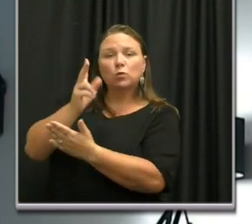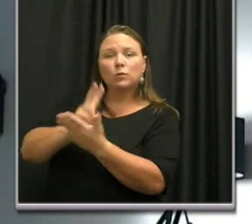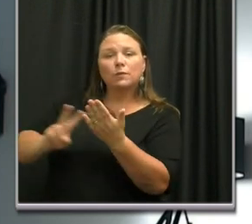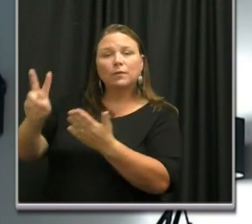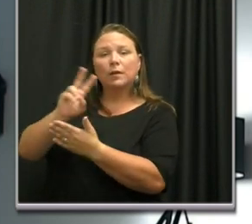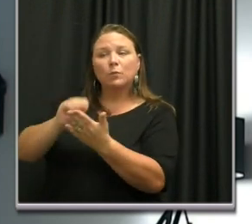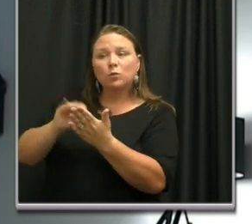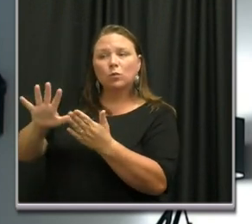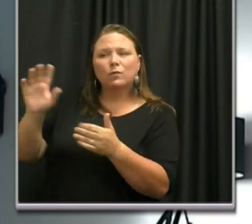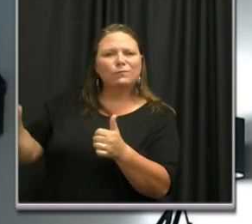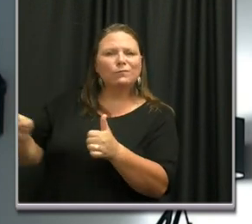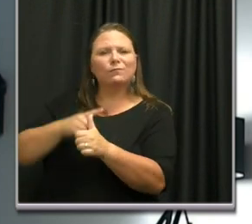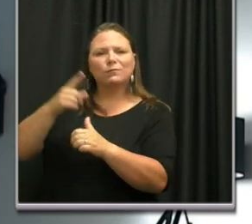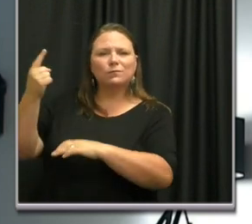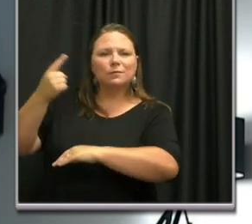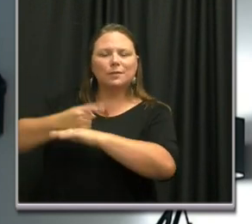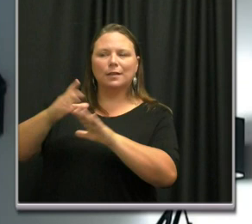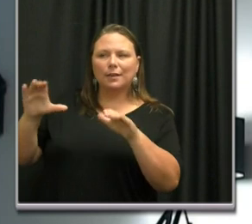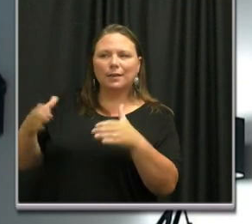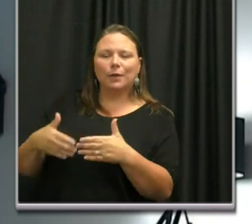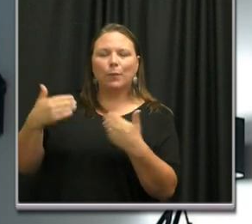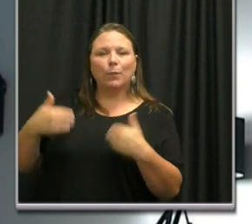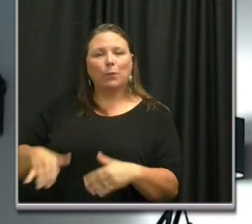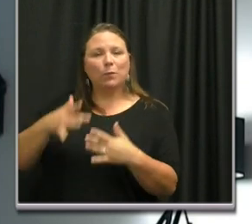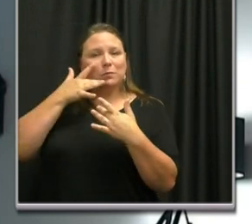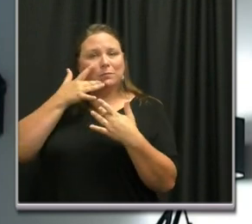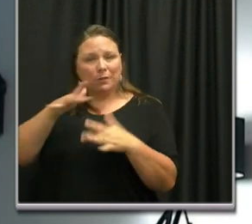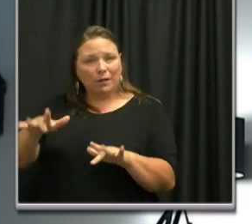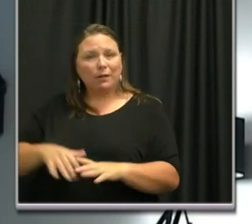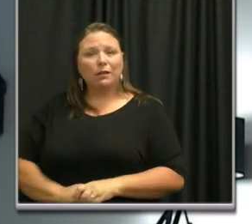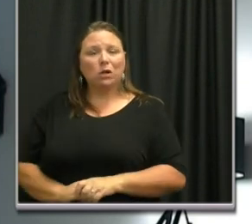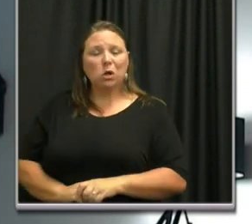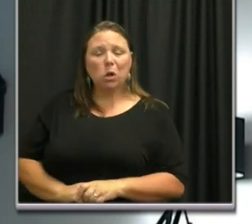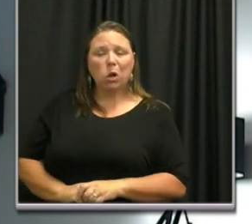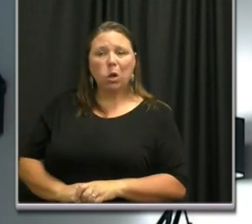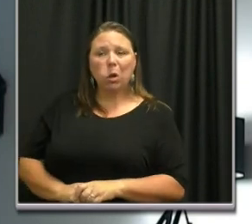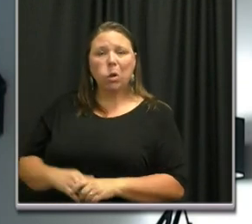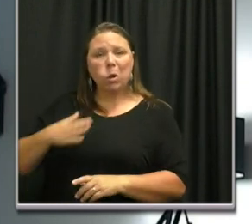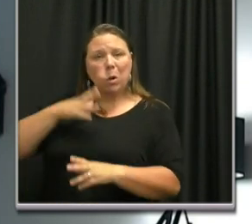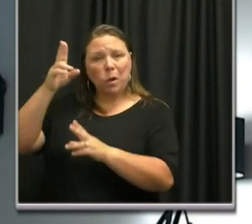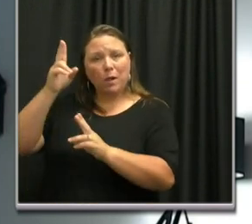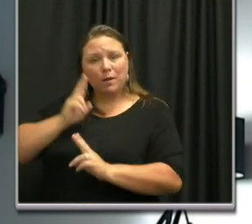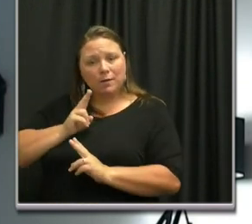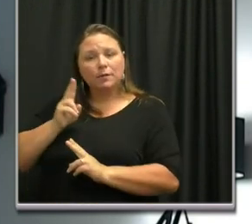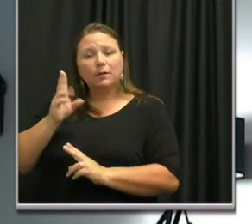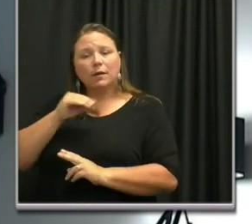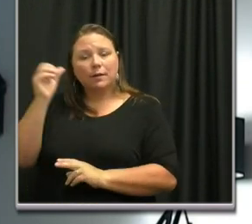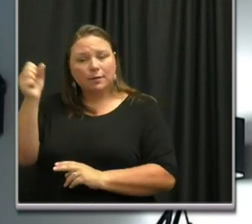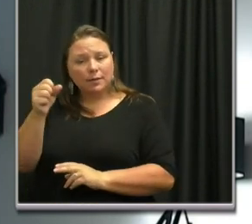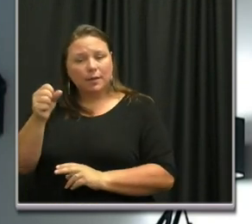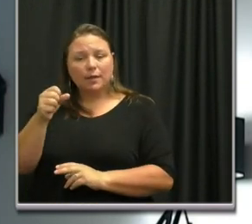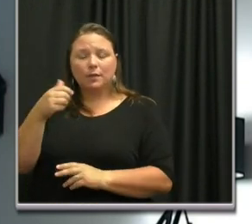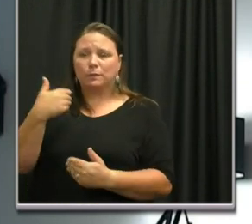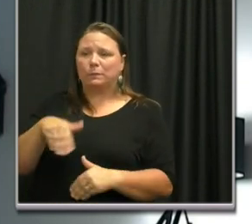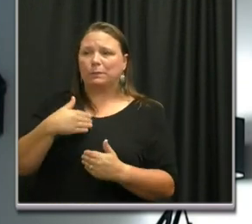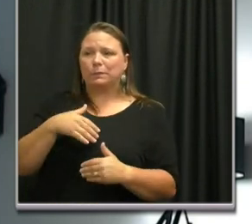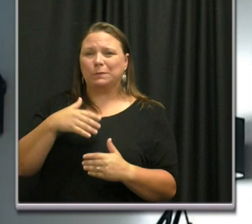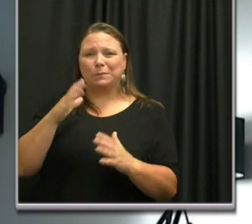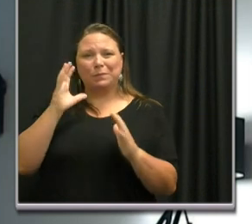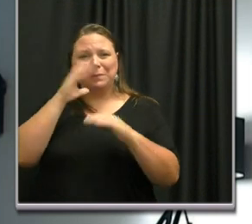very first day of class. It was a privilege and it was, yes, surreal.